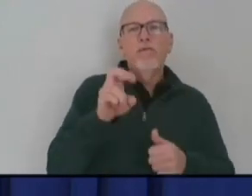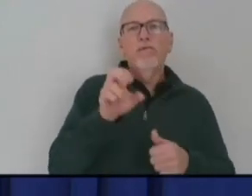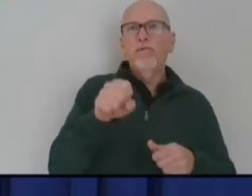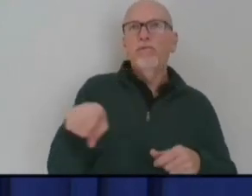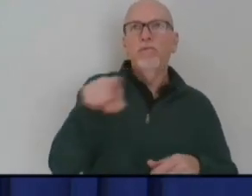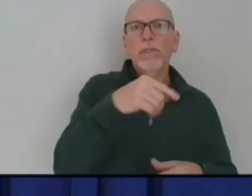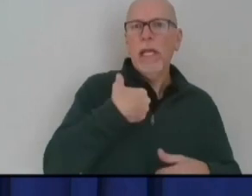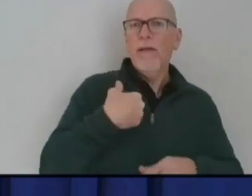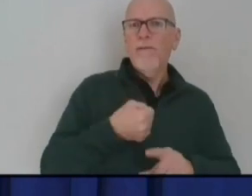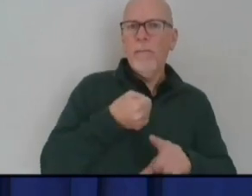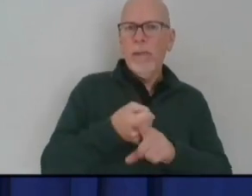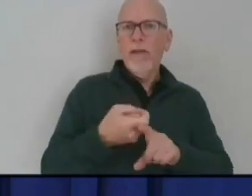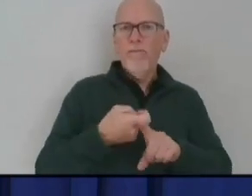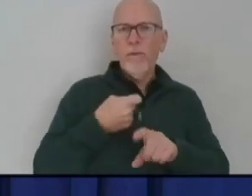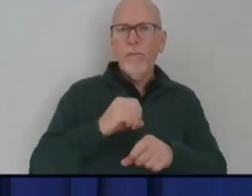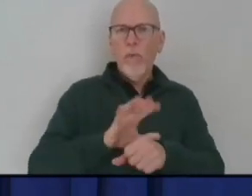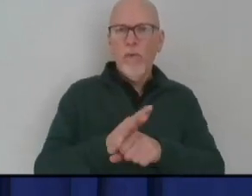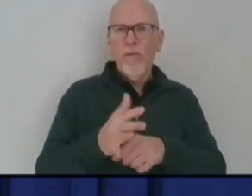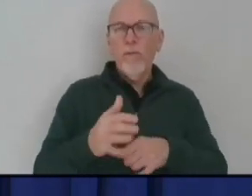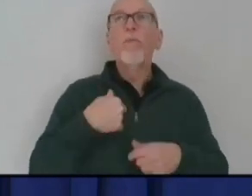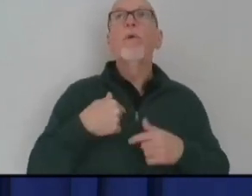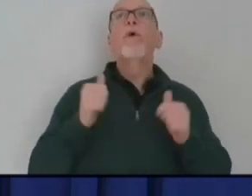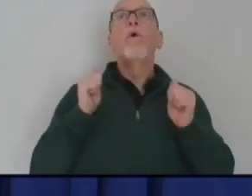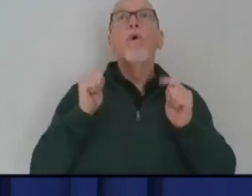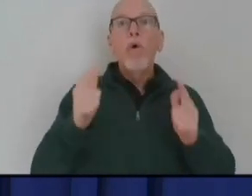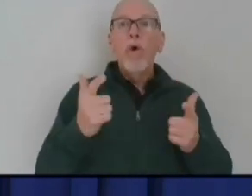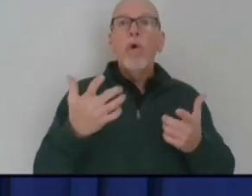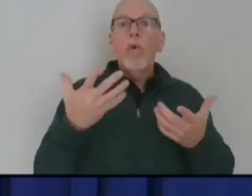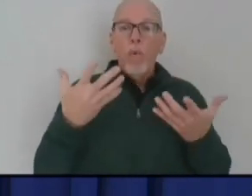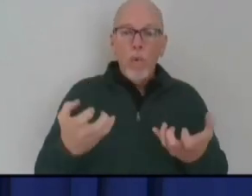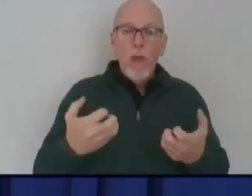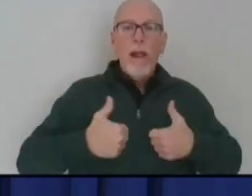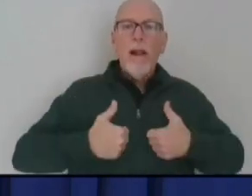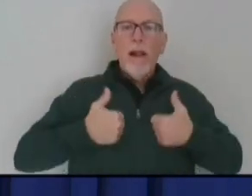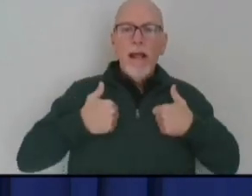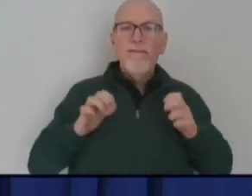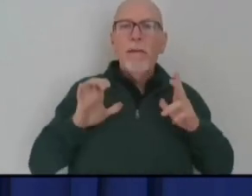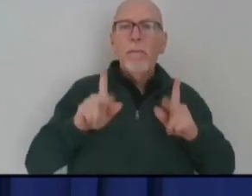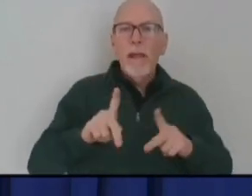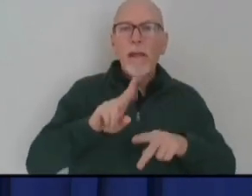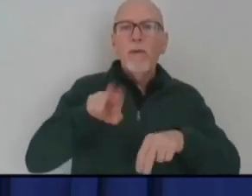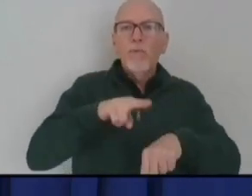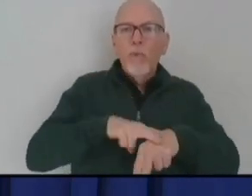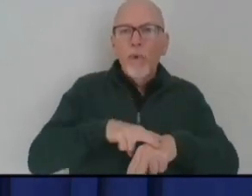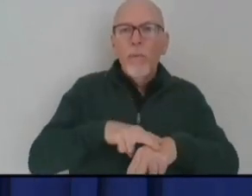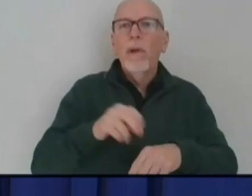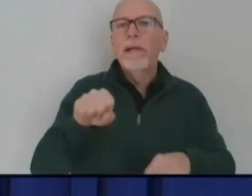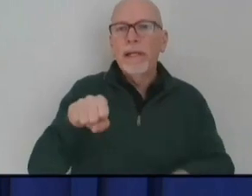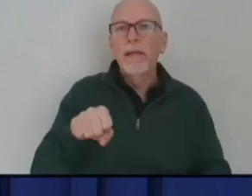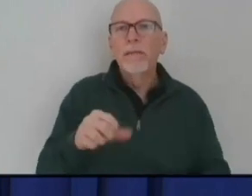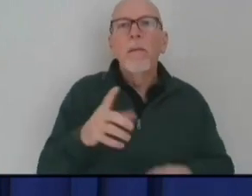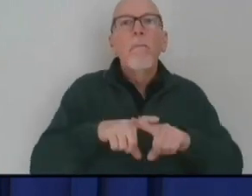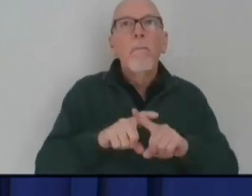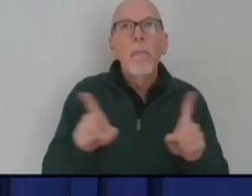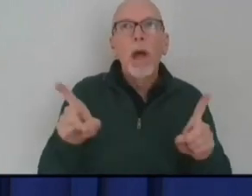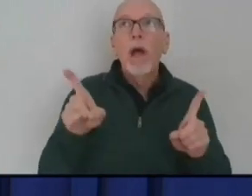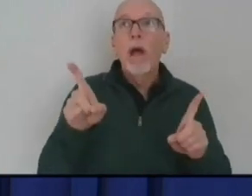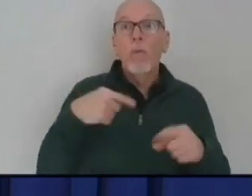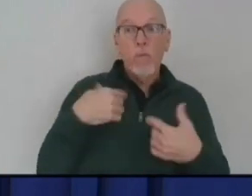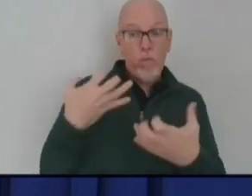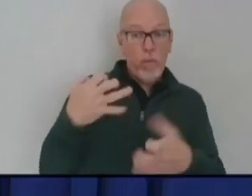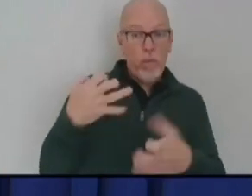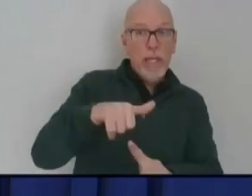this year. We all want life to get back to normal. But to go there, we must continue to use the